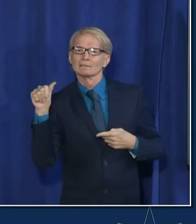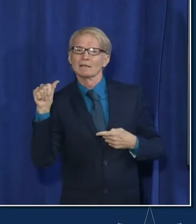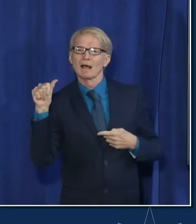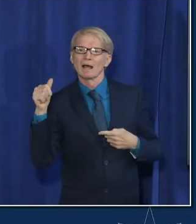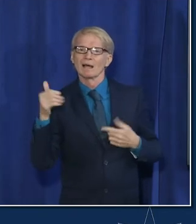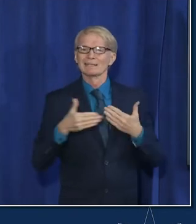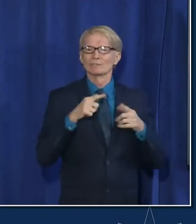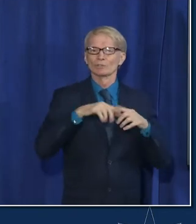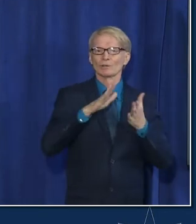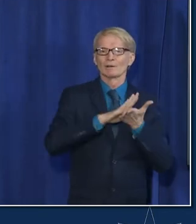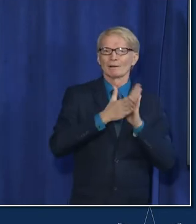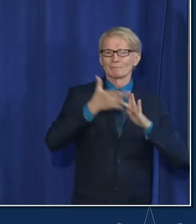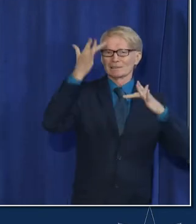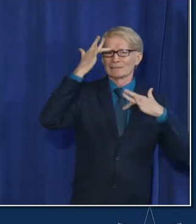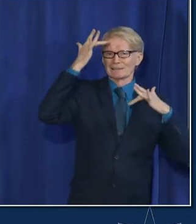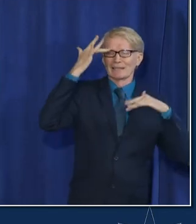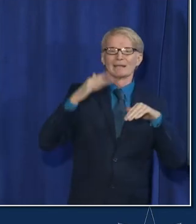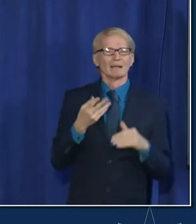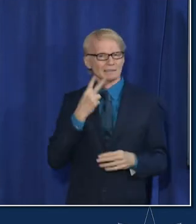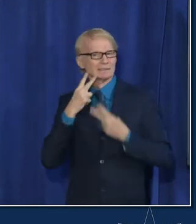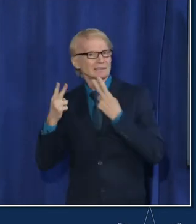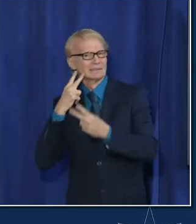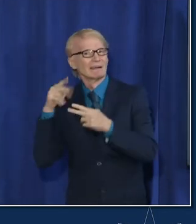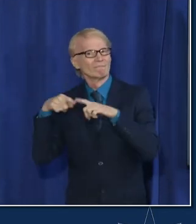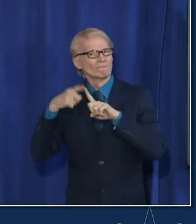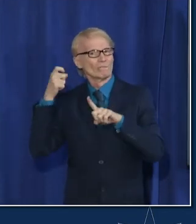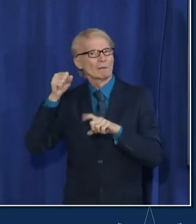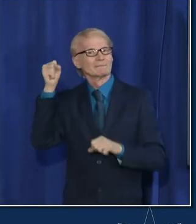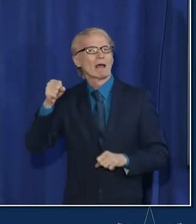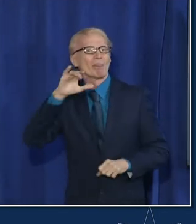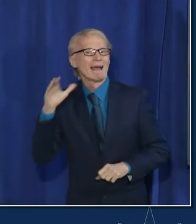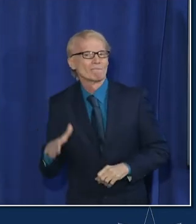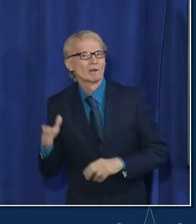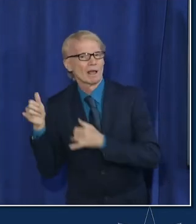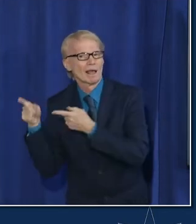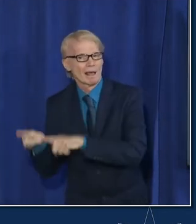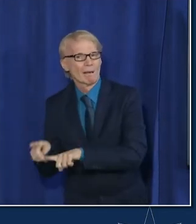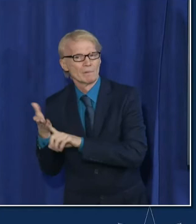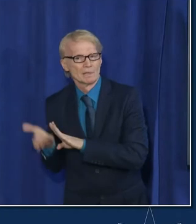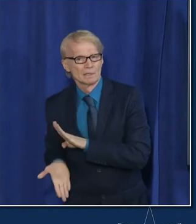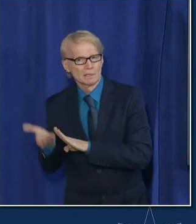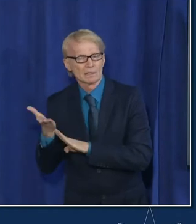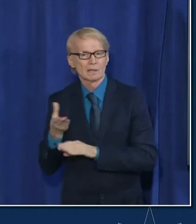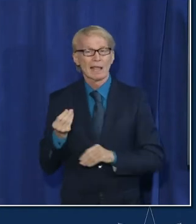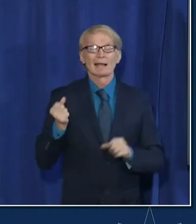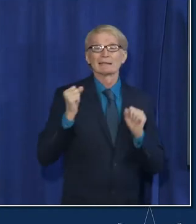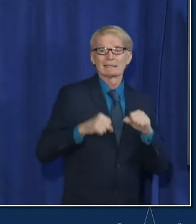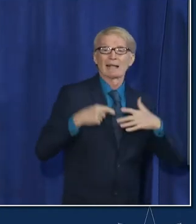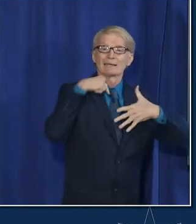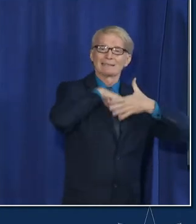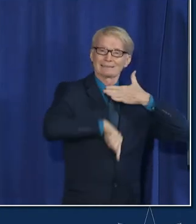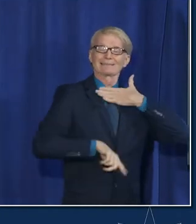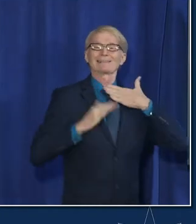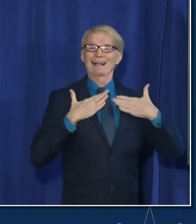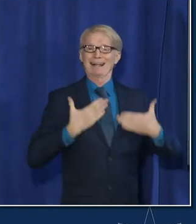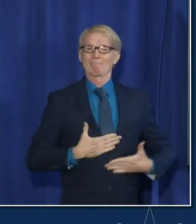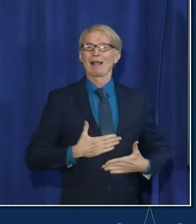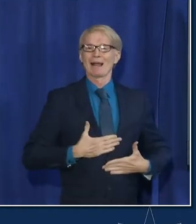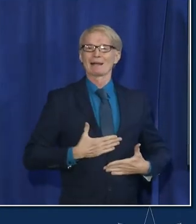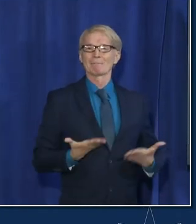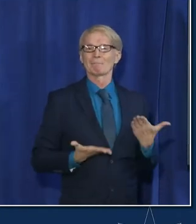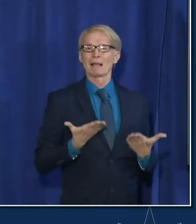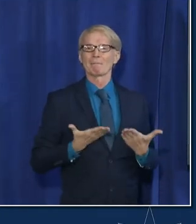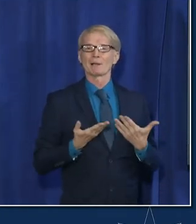seeing in south africa uh it may be more likely to evade our own immune systems lessons meaning we may see more